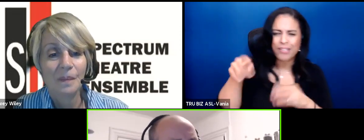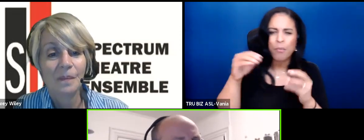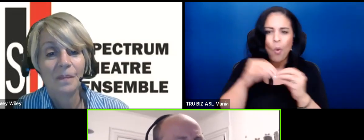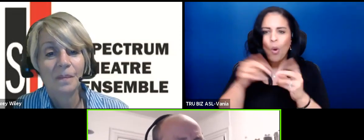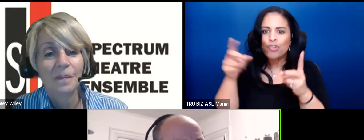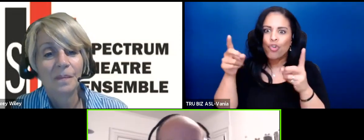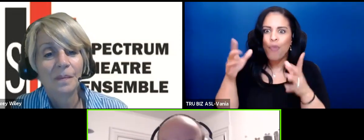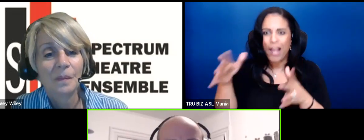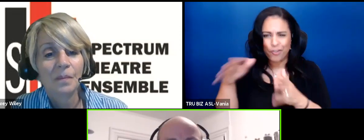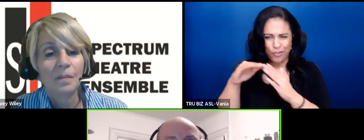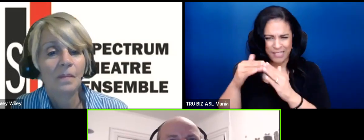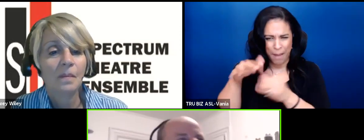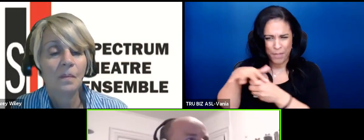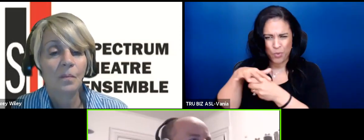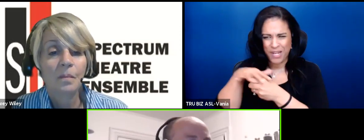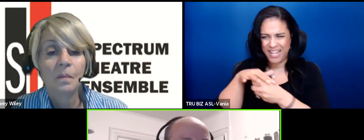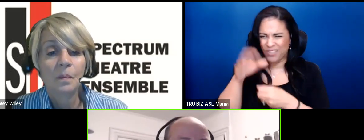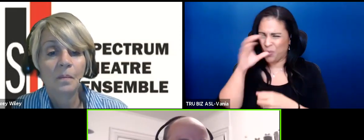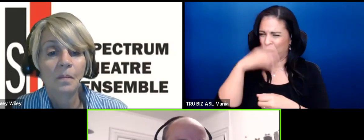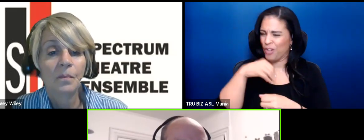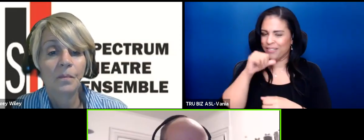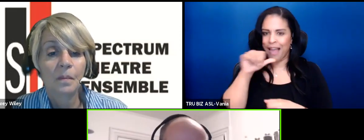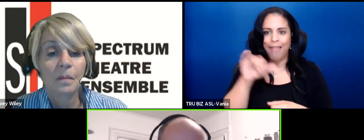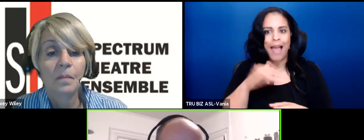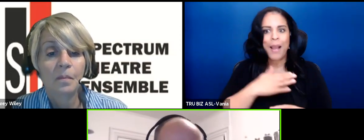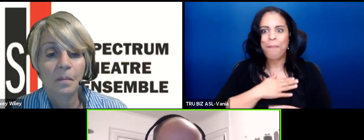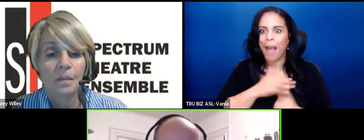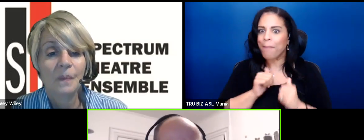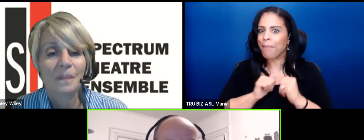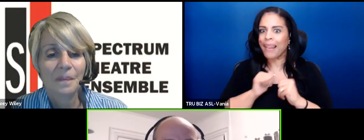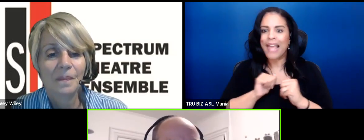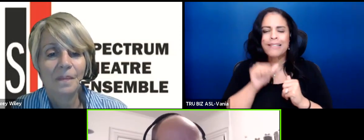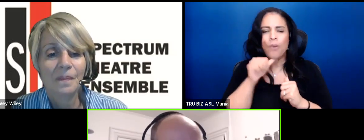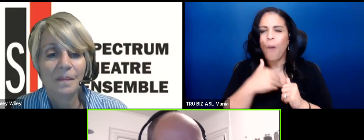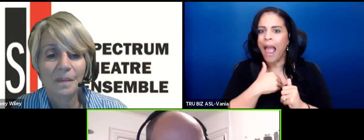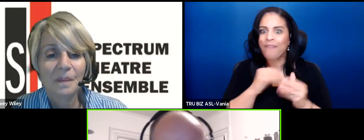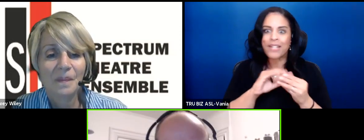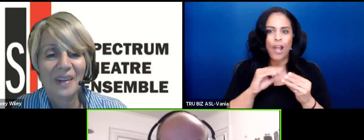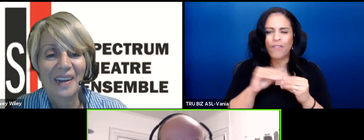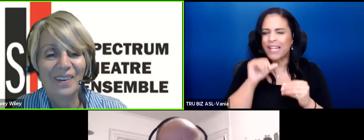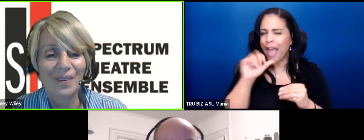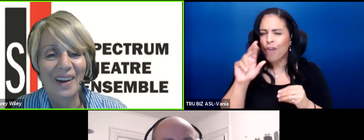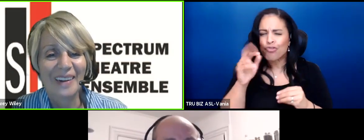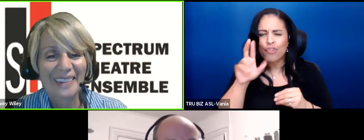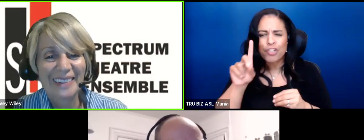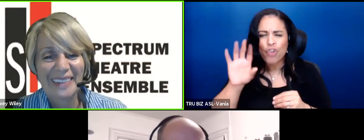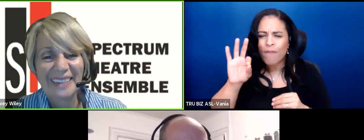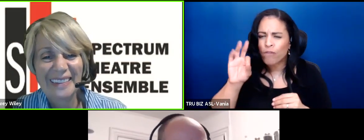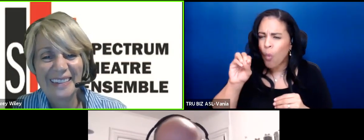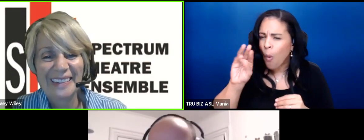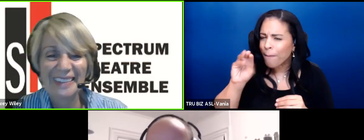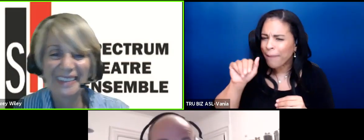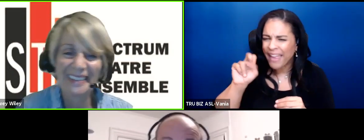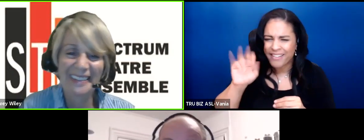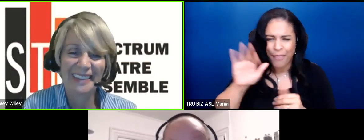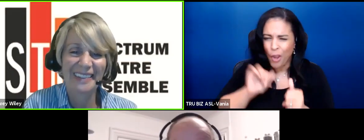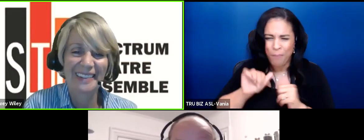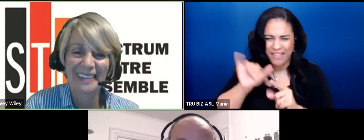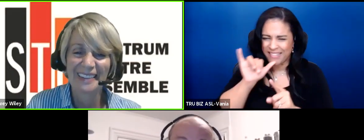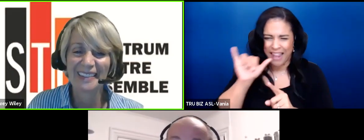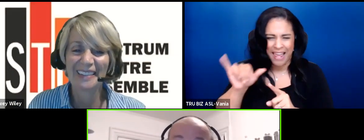thought that that was a little weird because it wasn't like my plays didn't have narrative you know they weren't Richard Foreman plays. Right. You know um